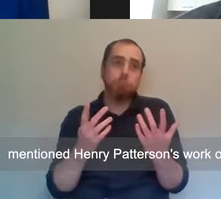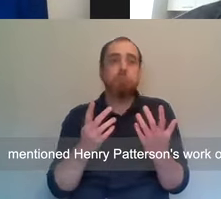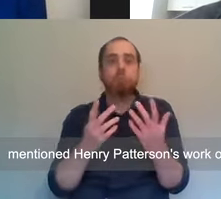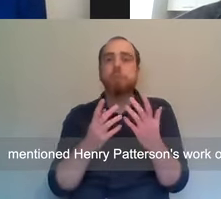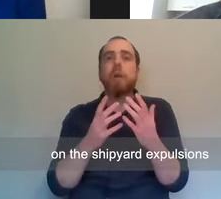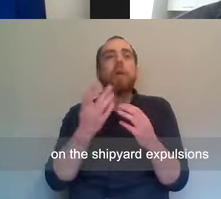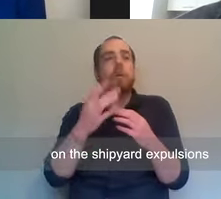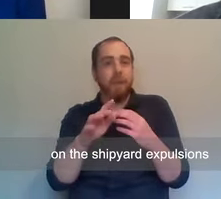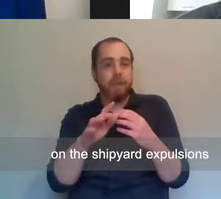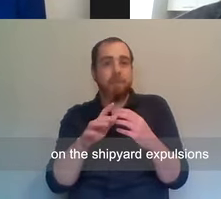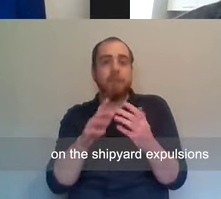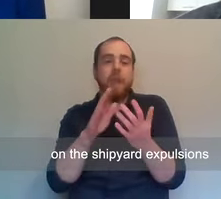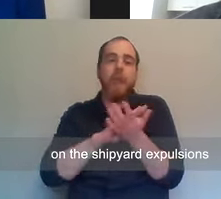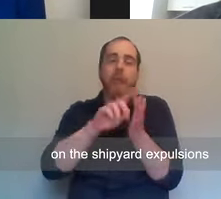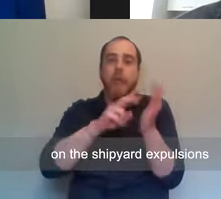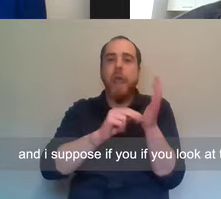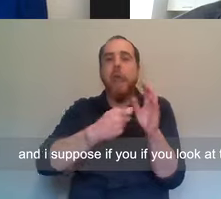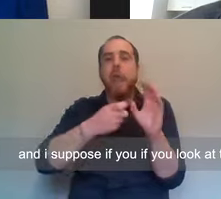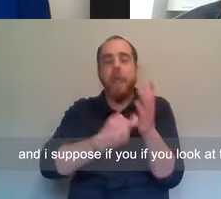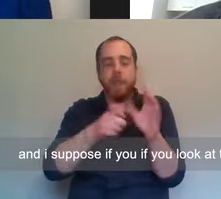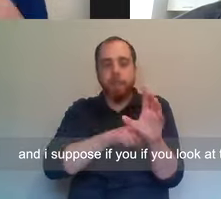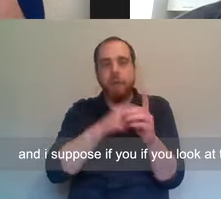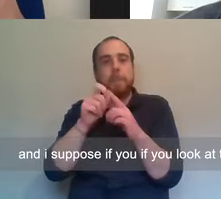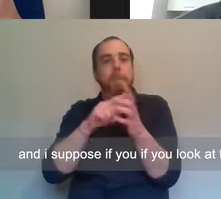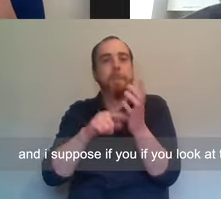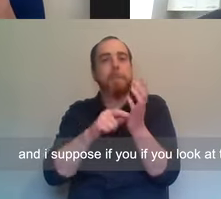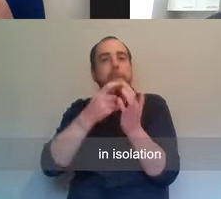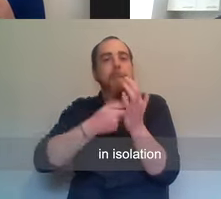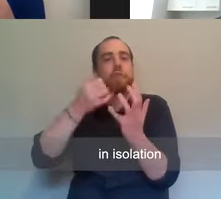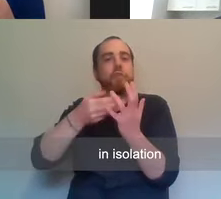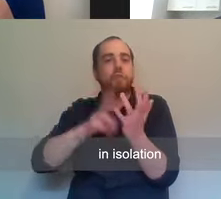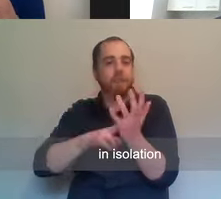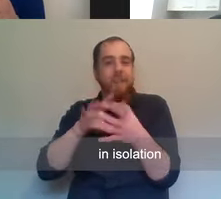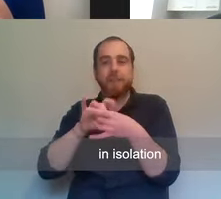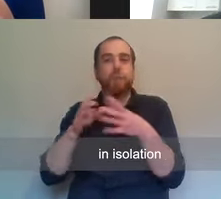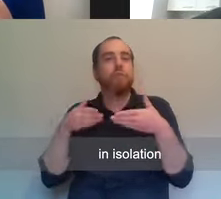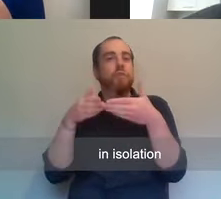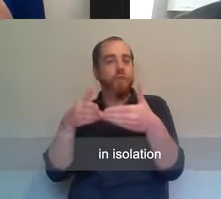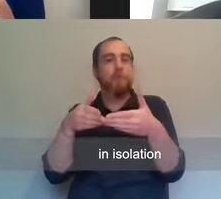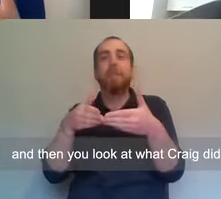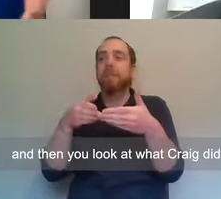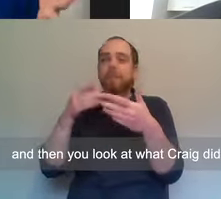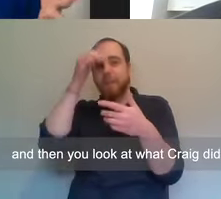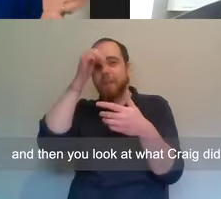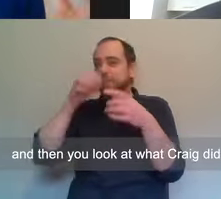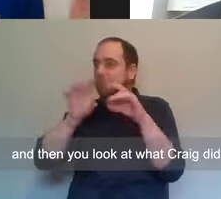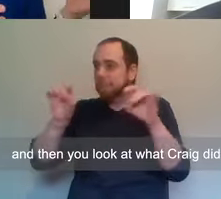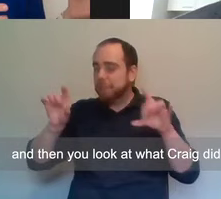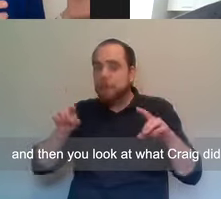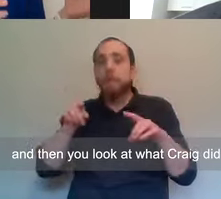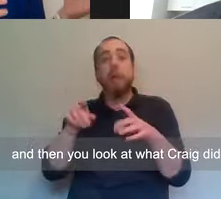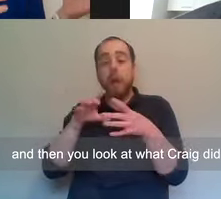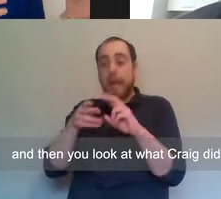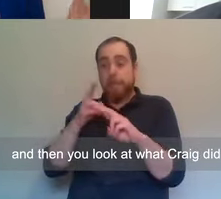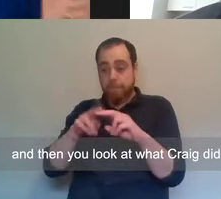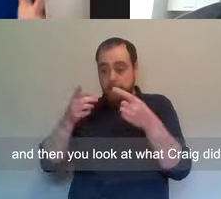Patterson's work on the shipyard expulsions, and I suppose if you look at that in isolation, then you look